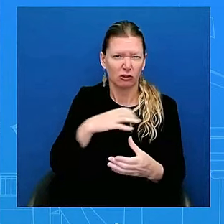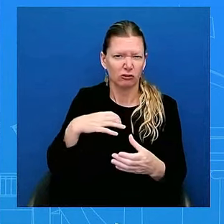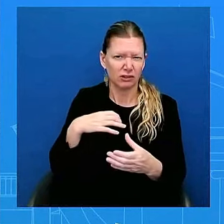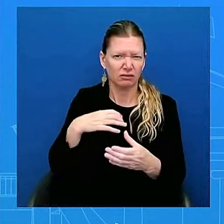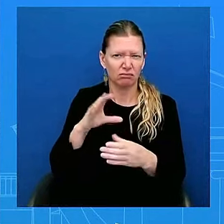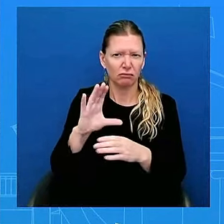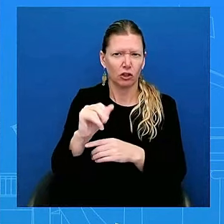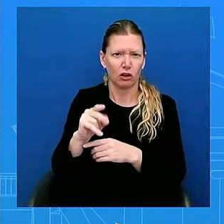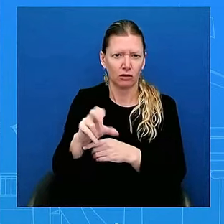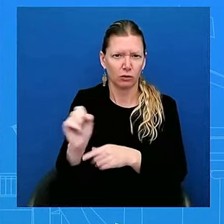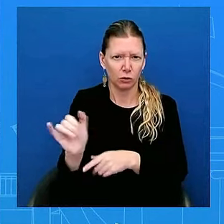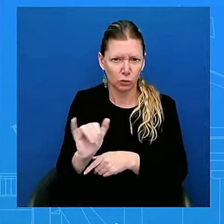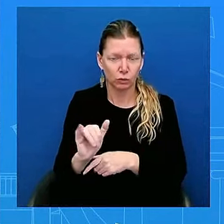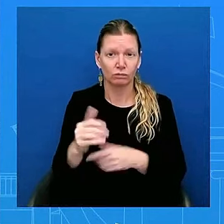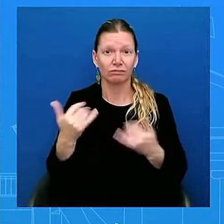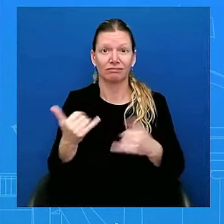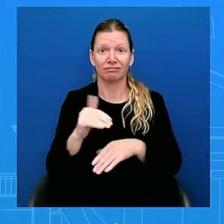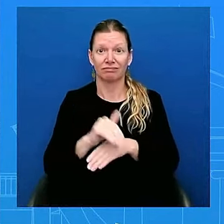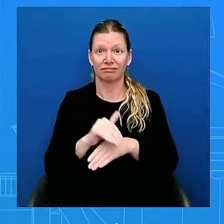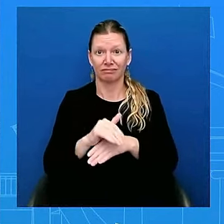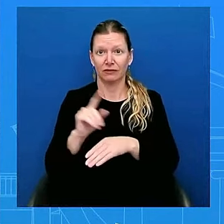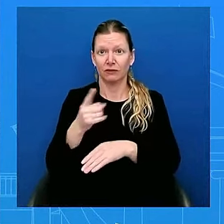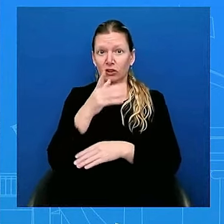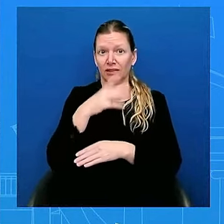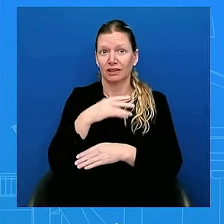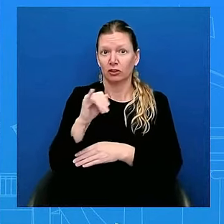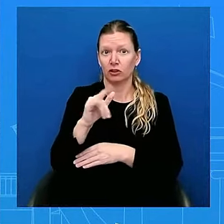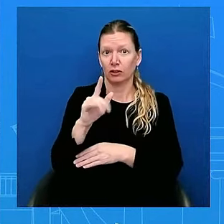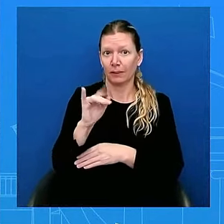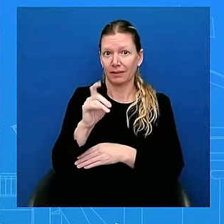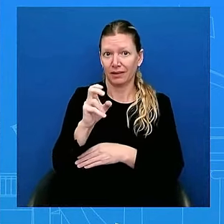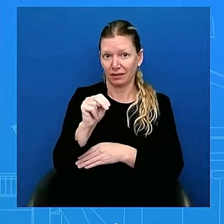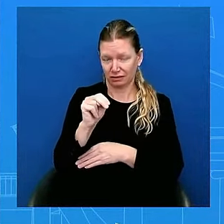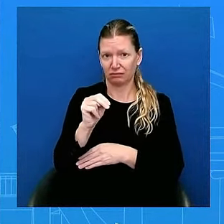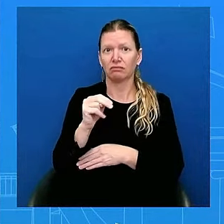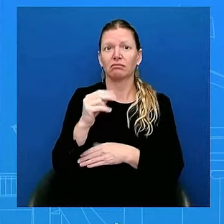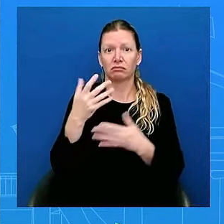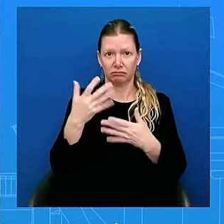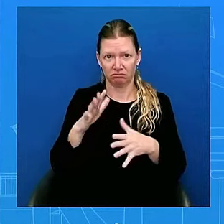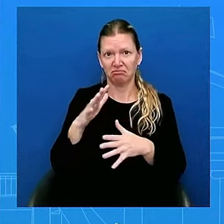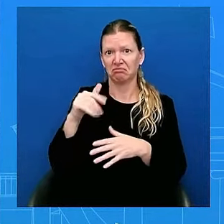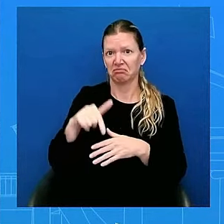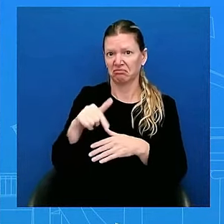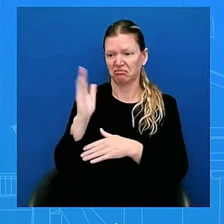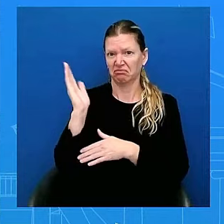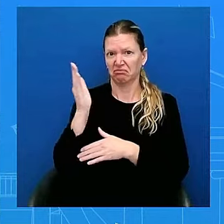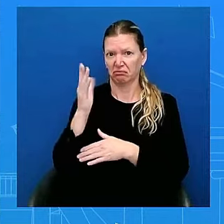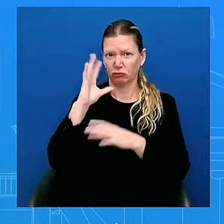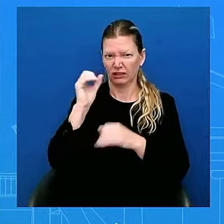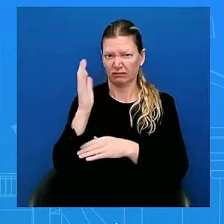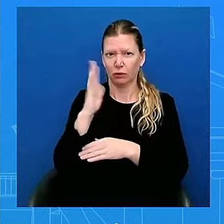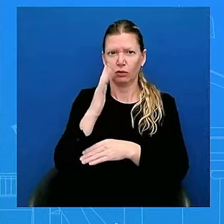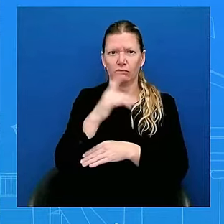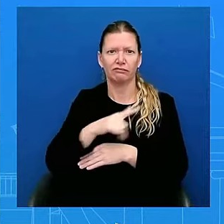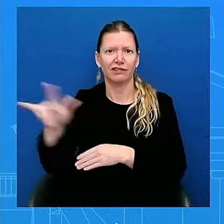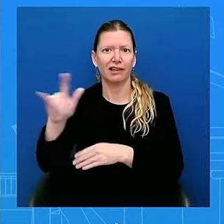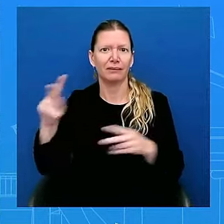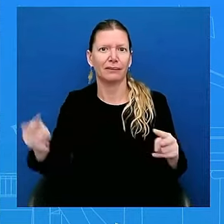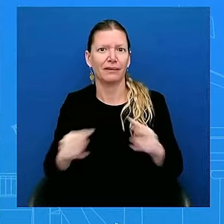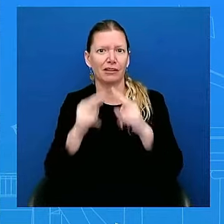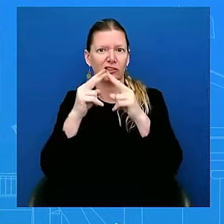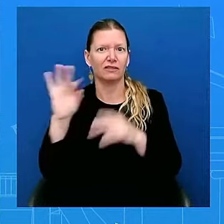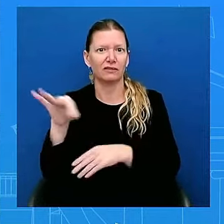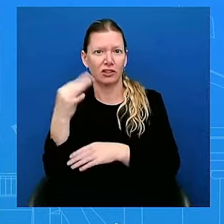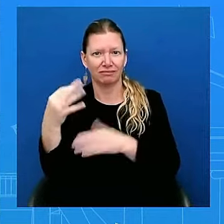the Paris 2024 Olympic Games. The First Lady and the delegation will attend the opening ceremony of the